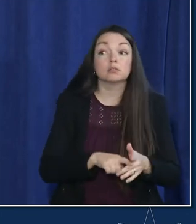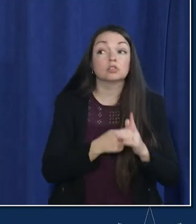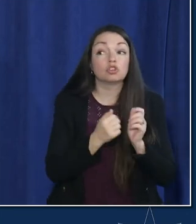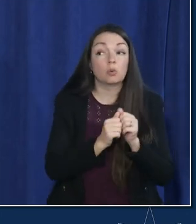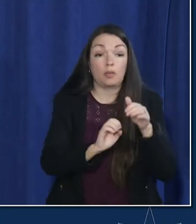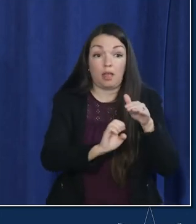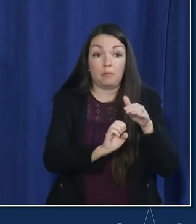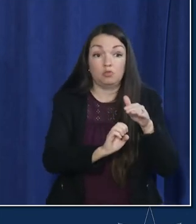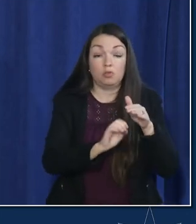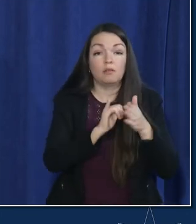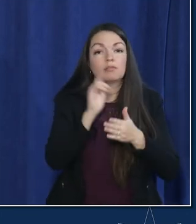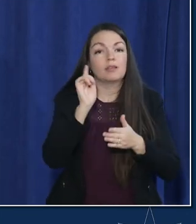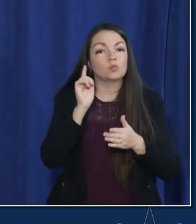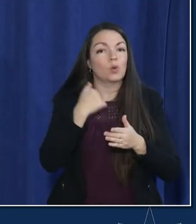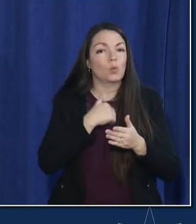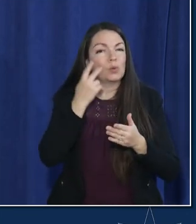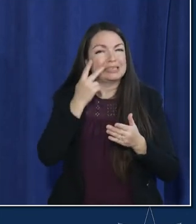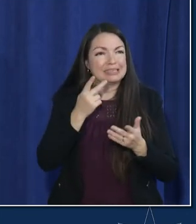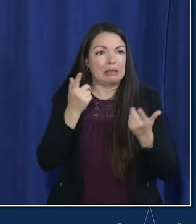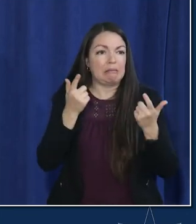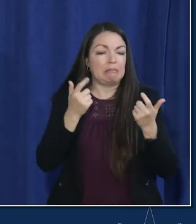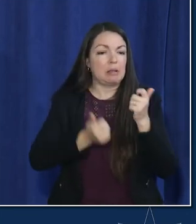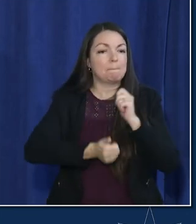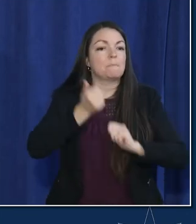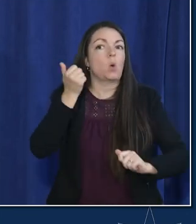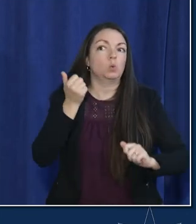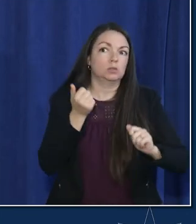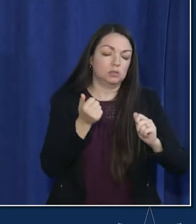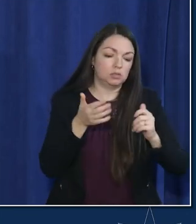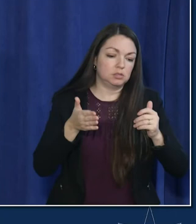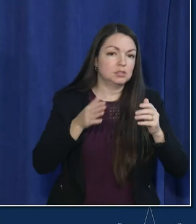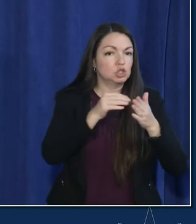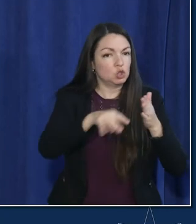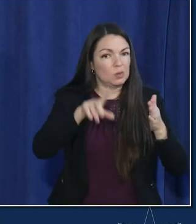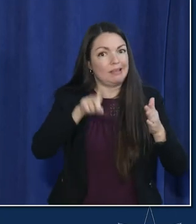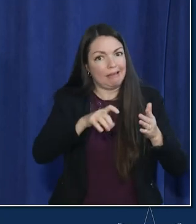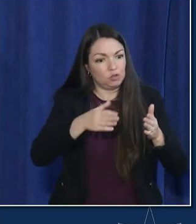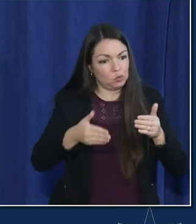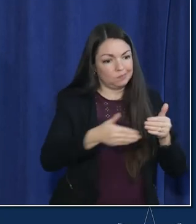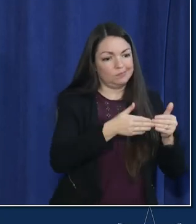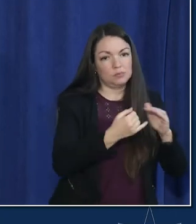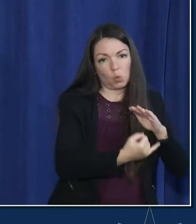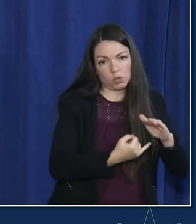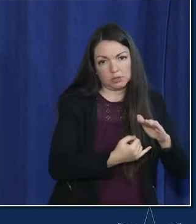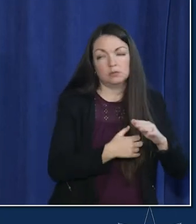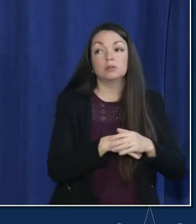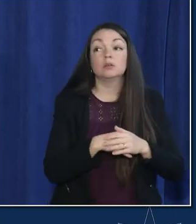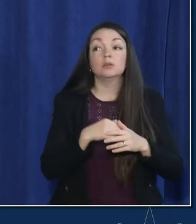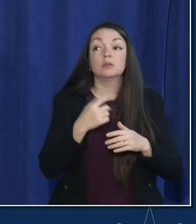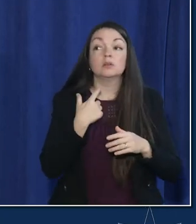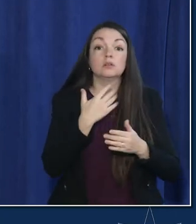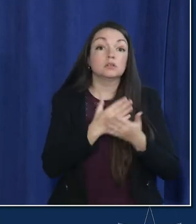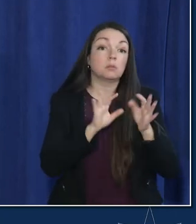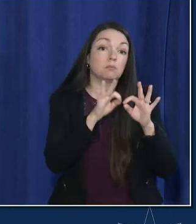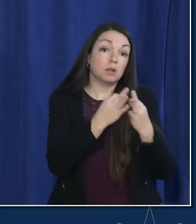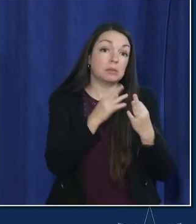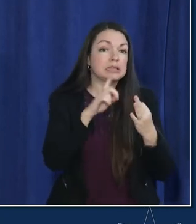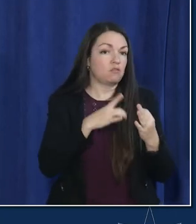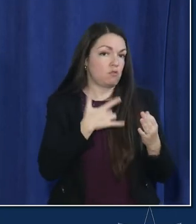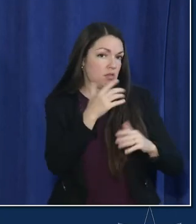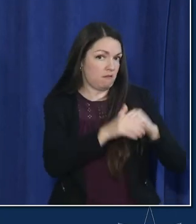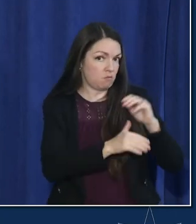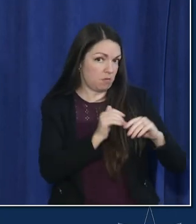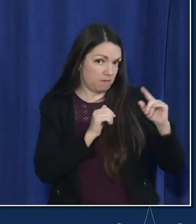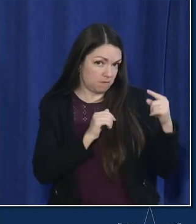with elementary because that's where we're seeing the biggest racial quarantine uh and so we are we first are working so some of some of our families have to get comfortable with it